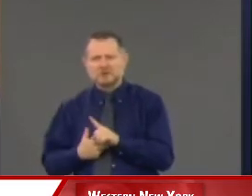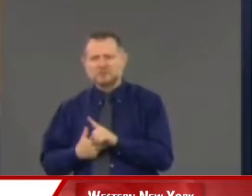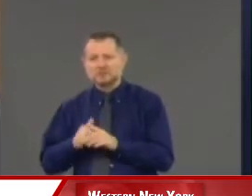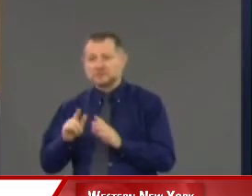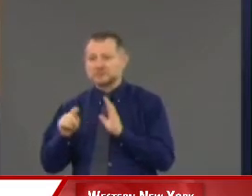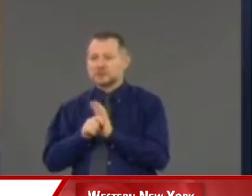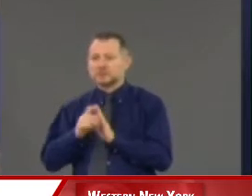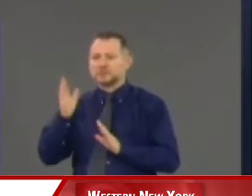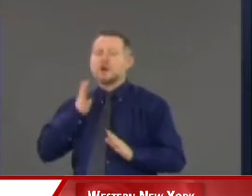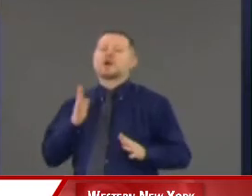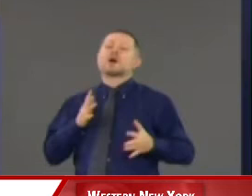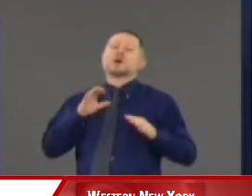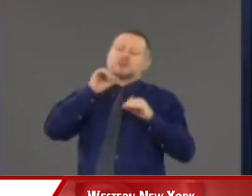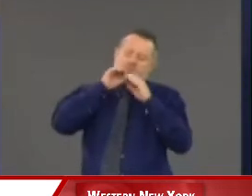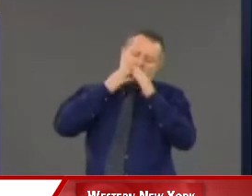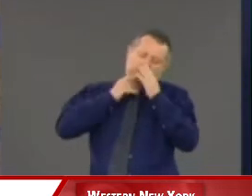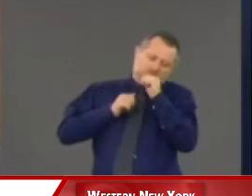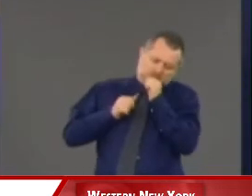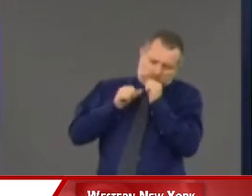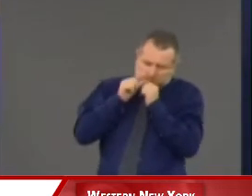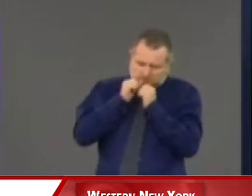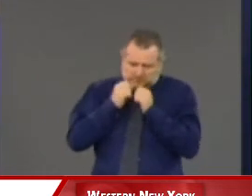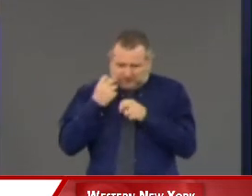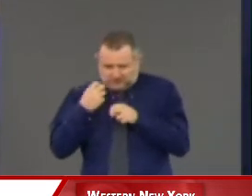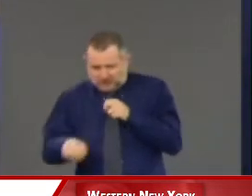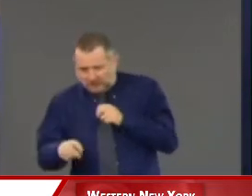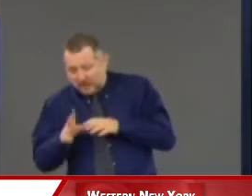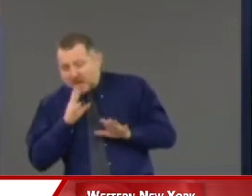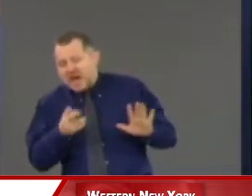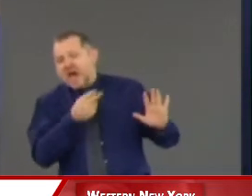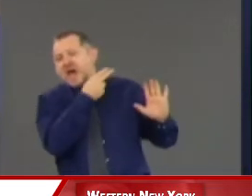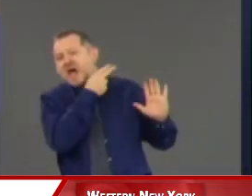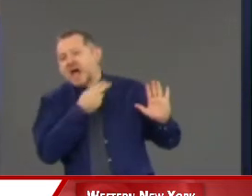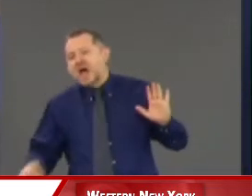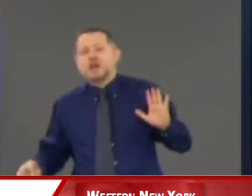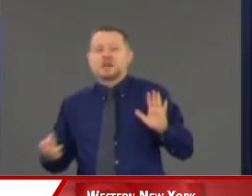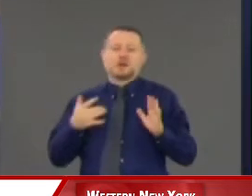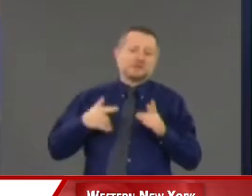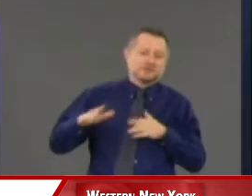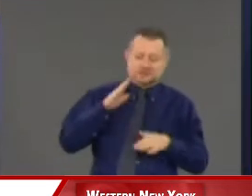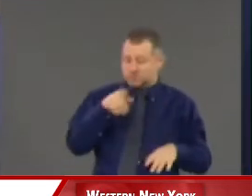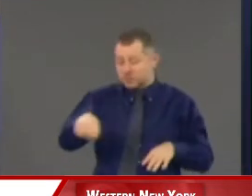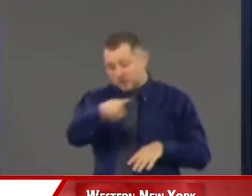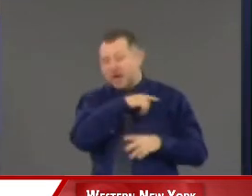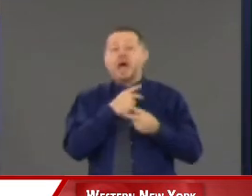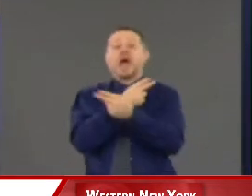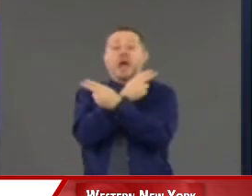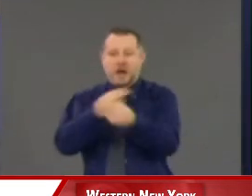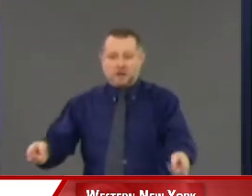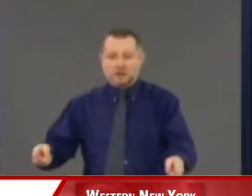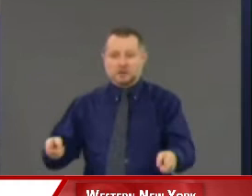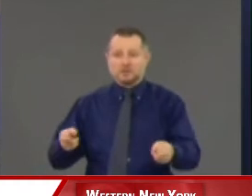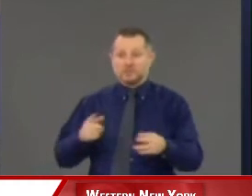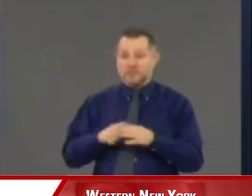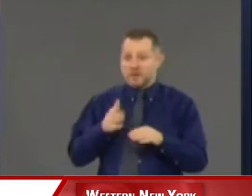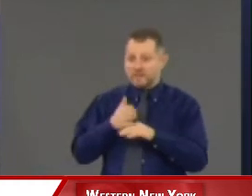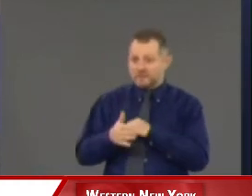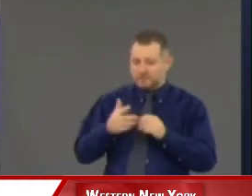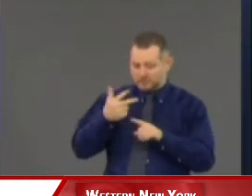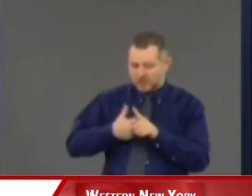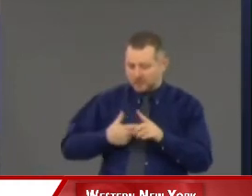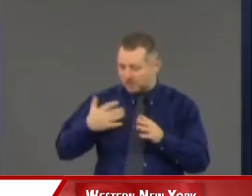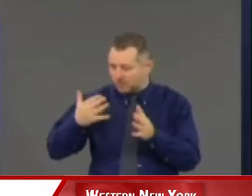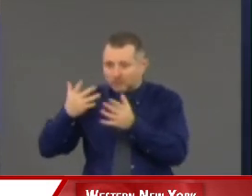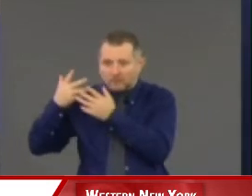Get it? I've been in hell. We've all been in hell. But, in retrospect, global pandemic,